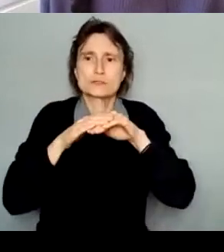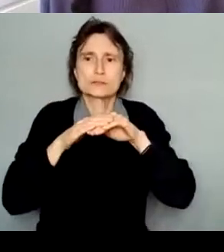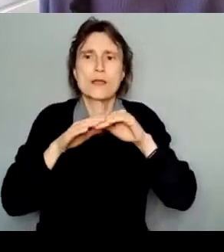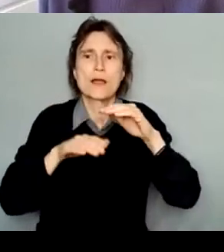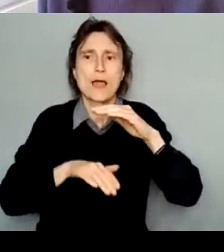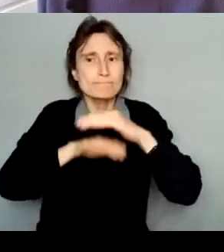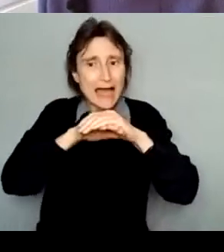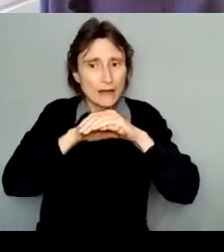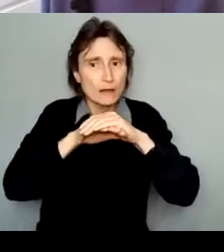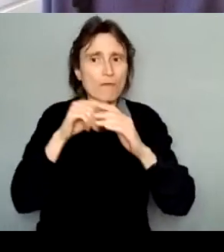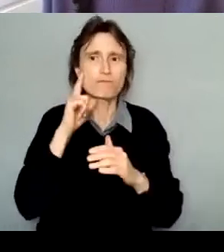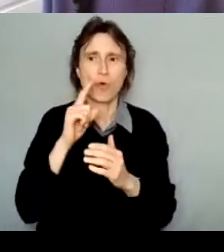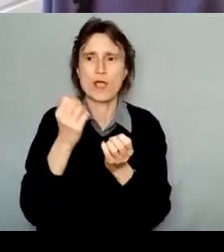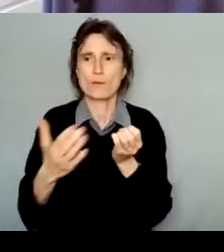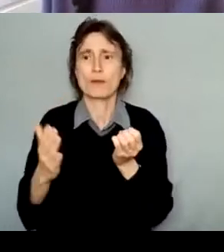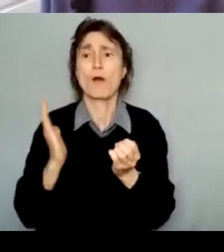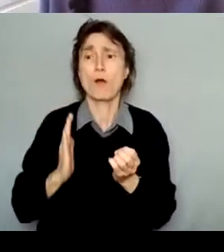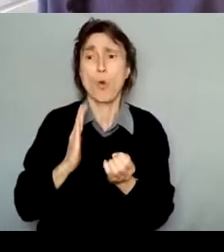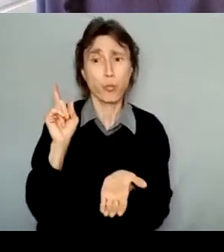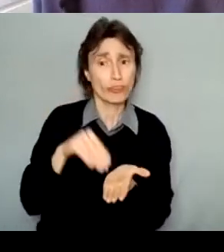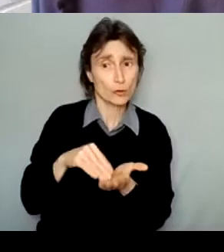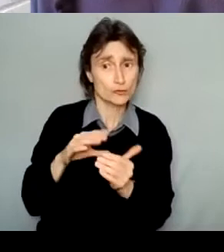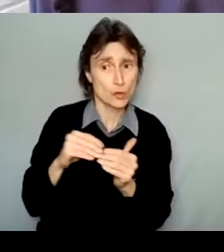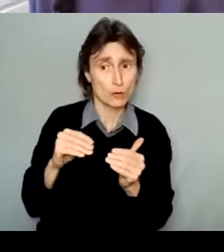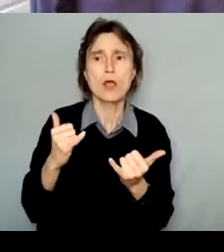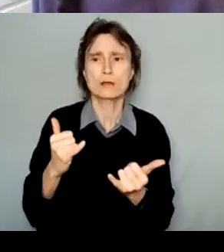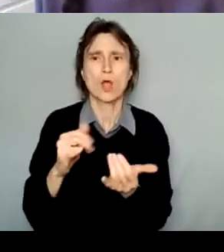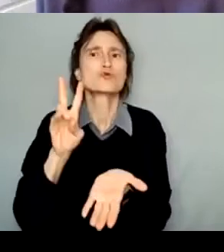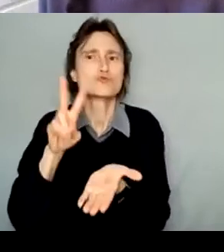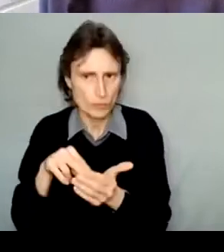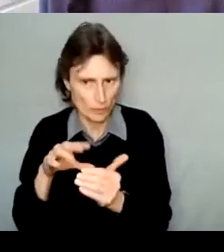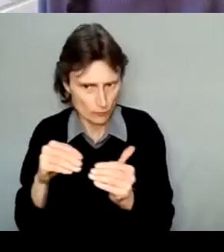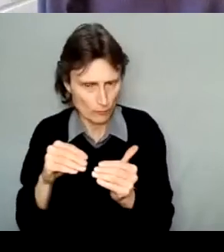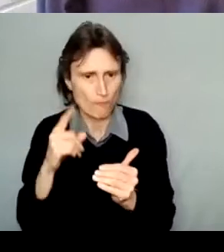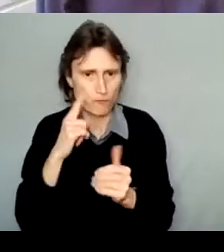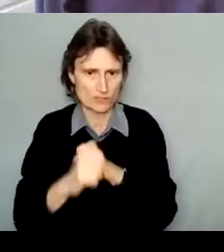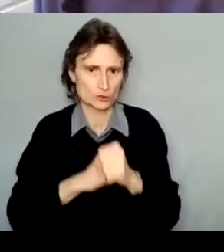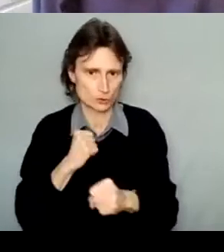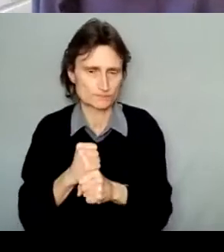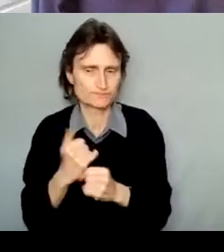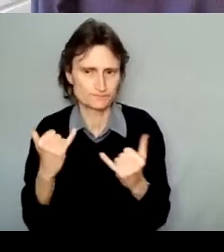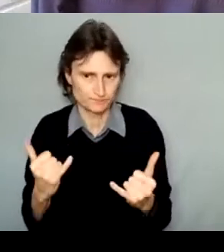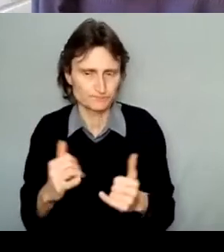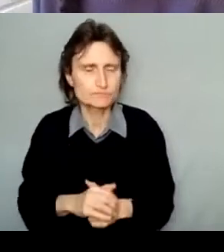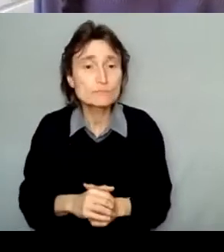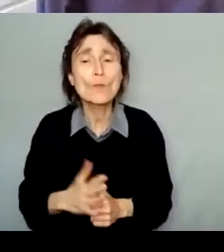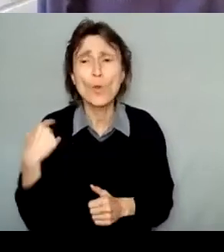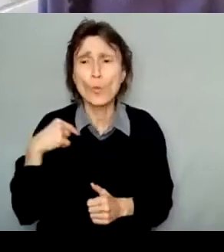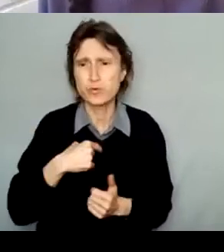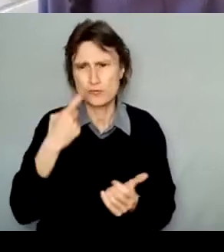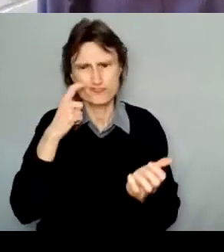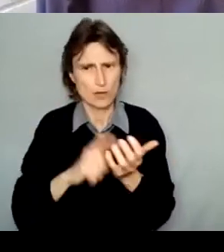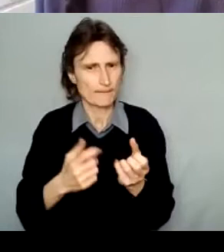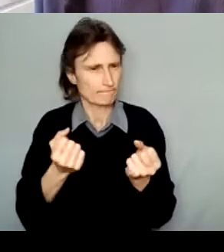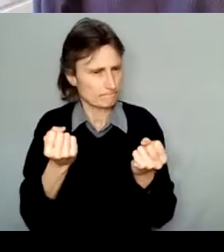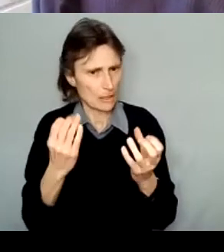equipment purchases from $1,000 to $2,000 this year. This is in recognition of a number of